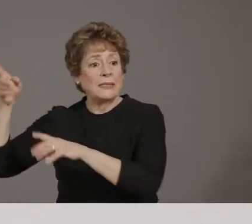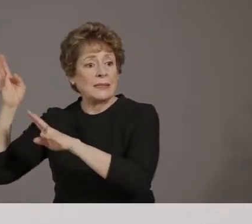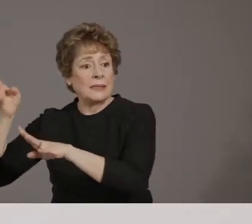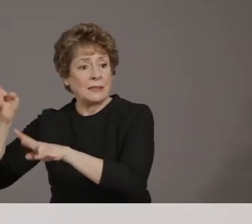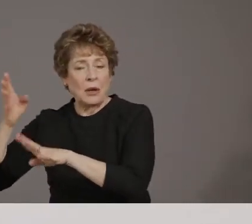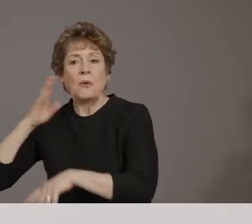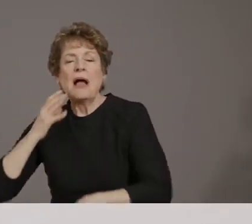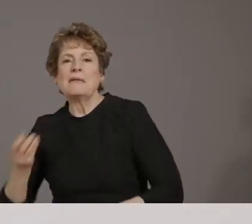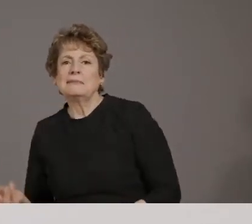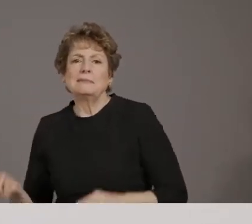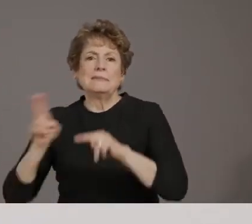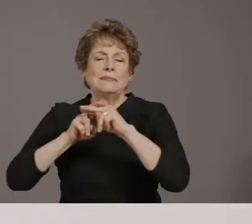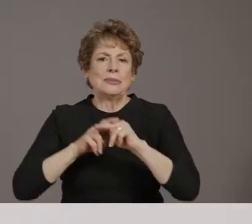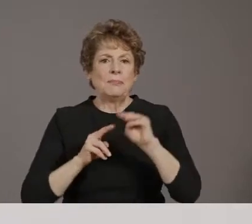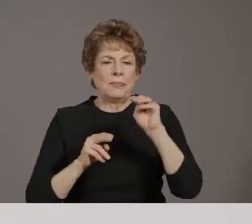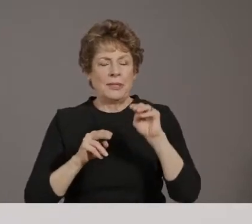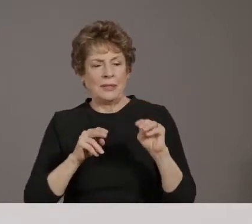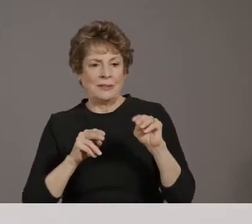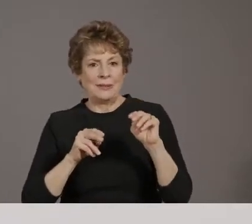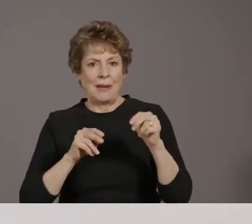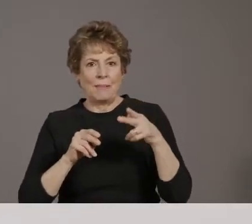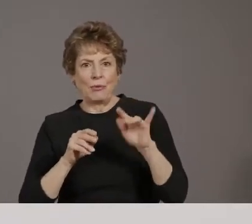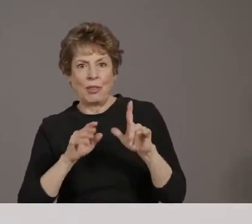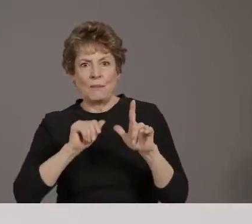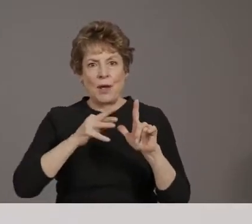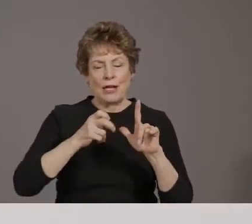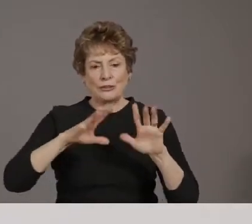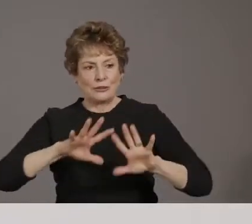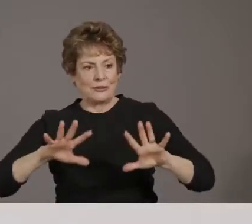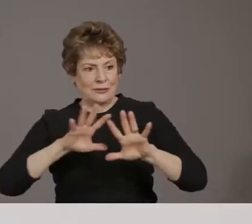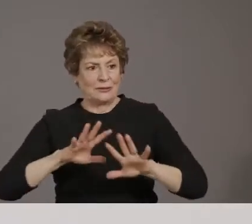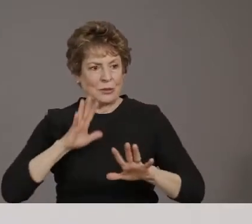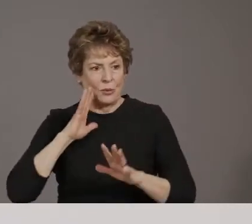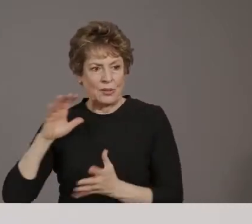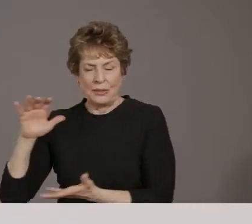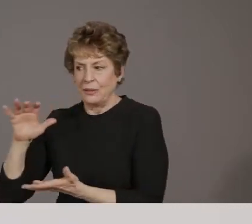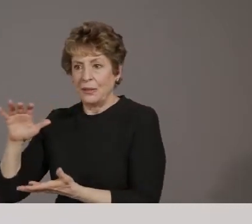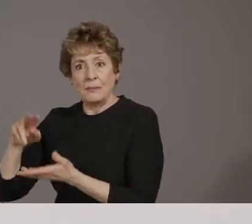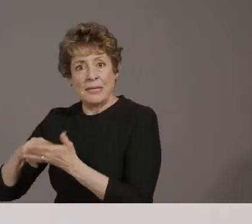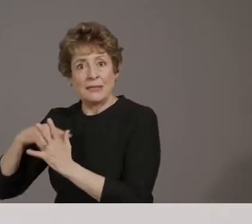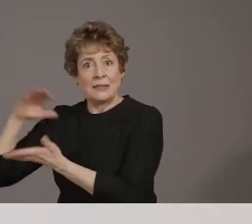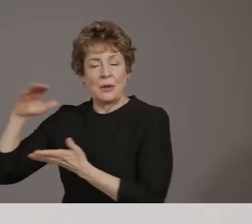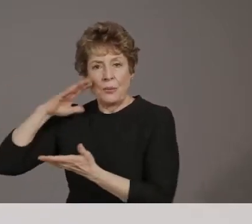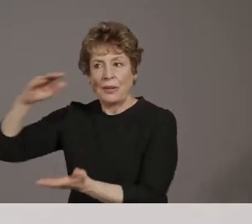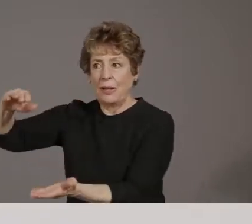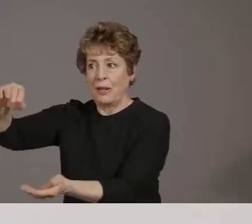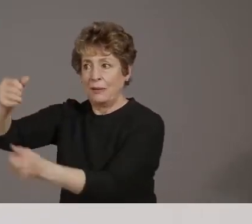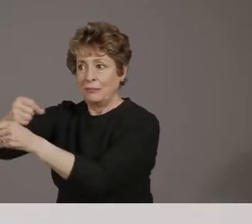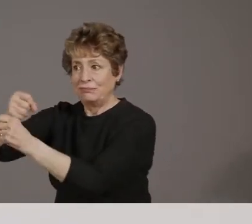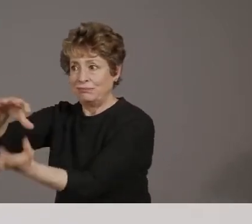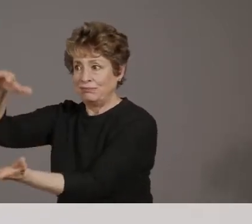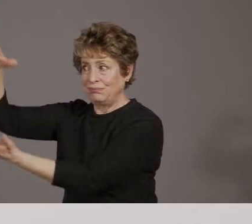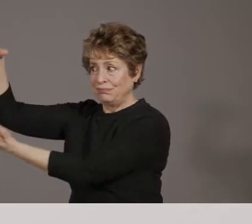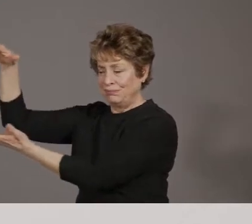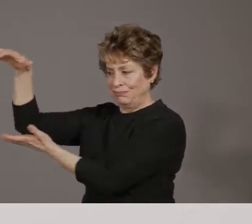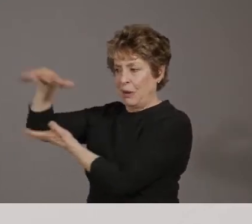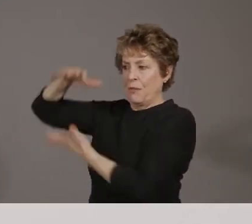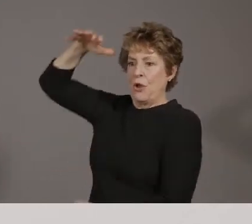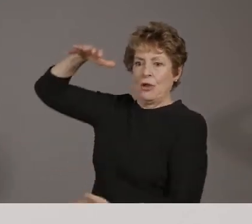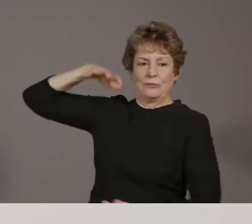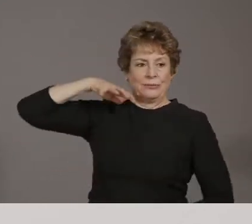anticipate as that goes, then we will, we will start getting closer to where we can, um, start vaccinating the general population.